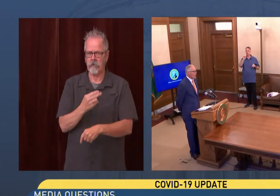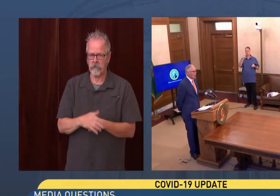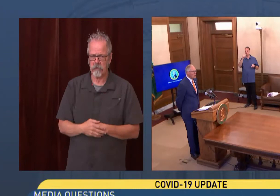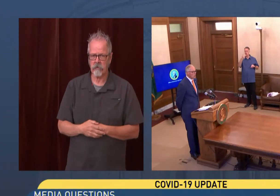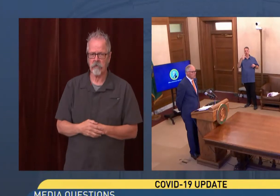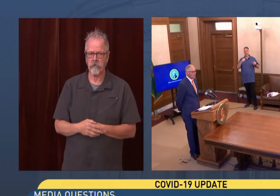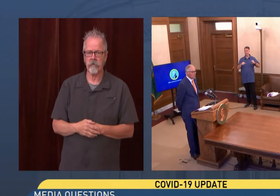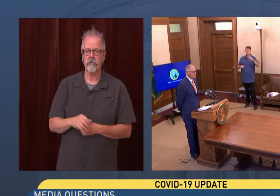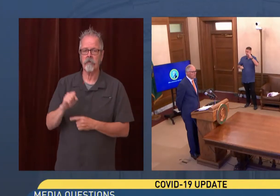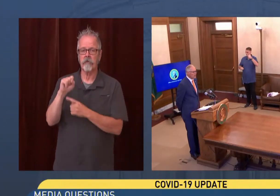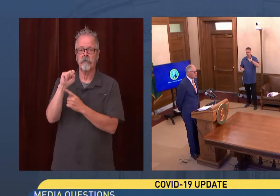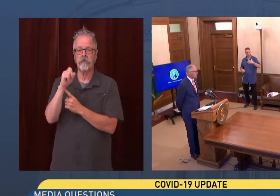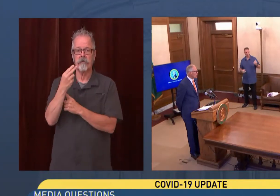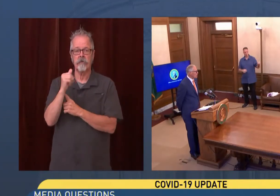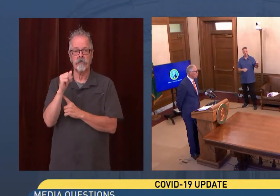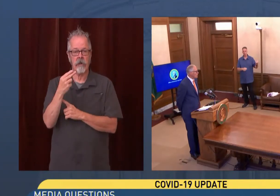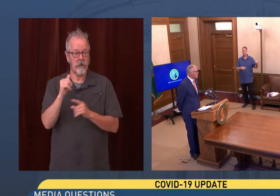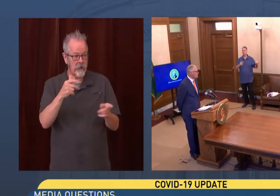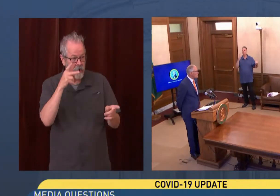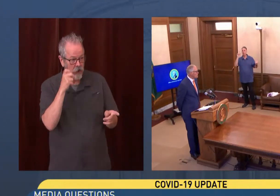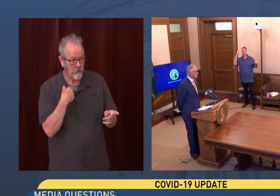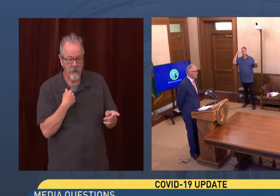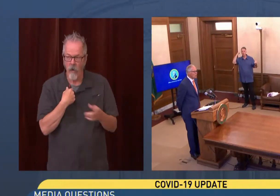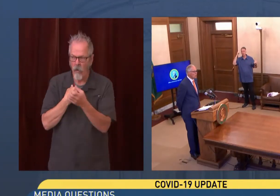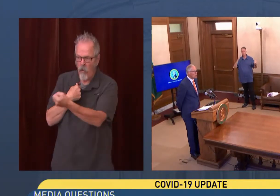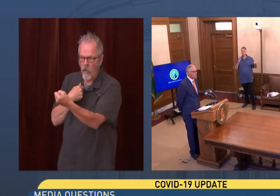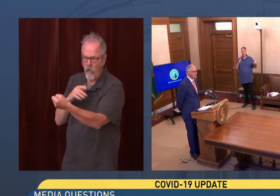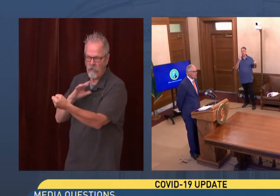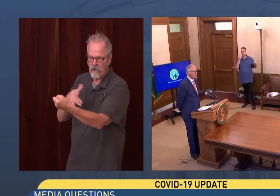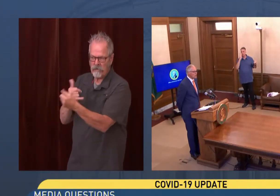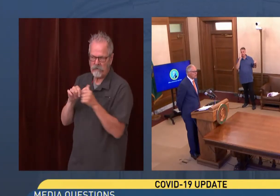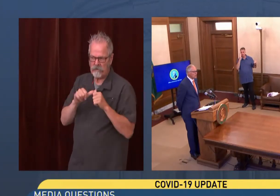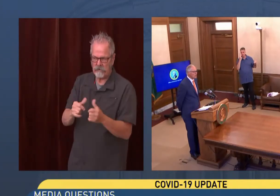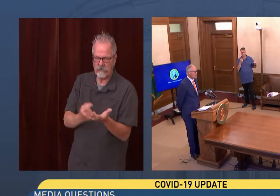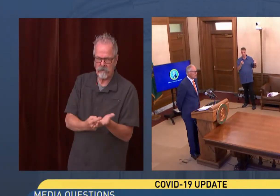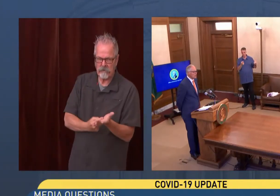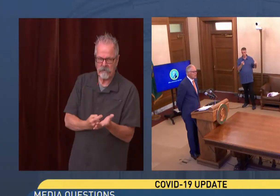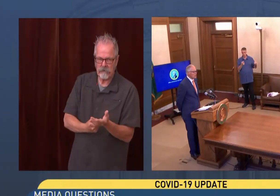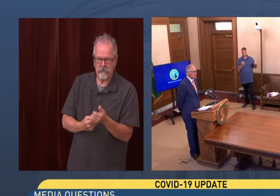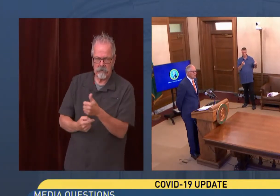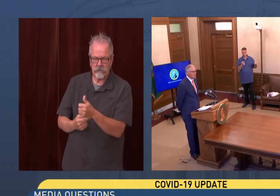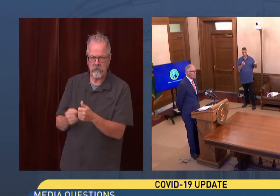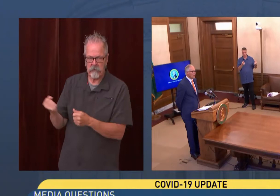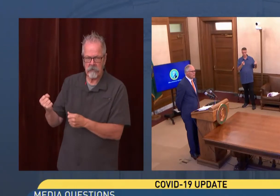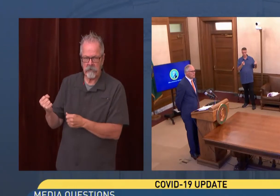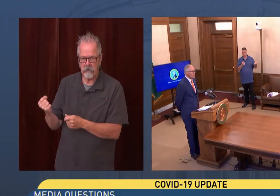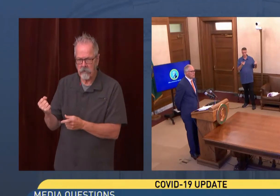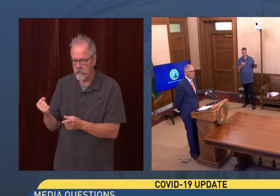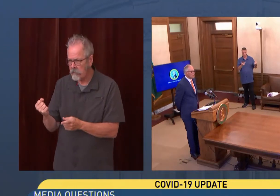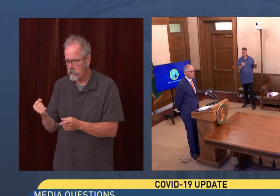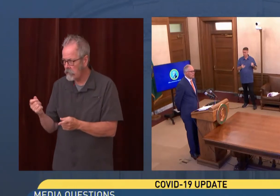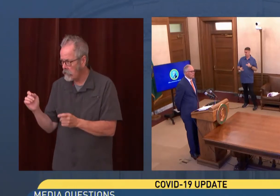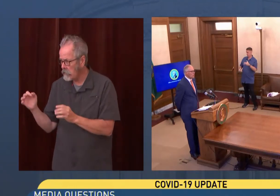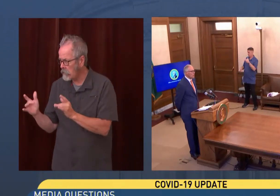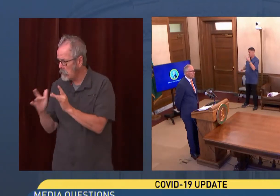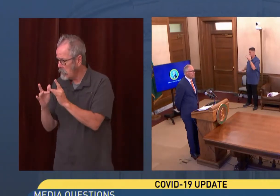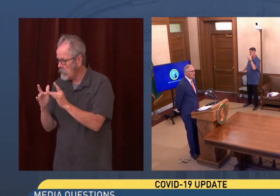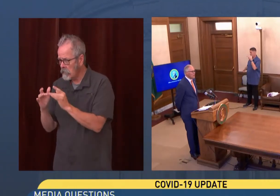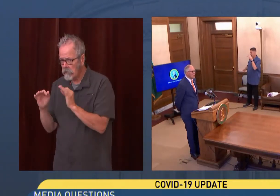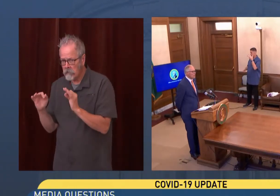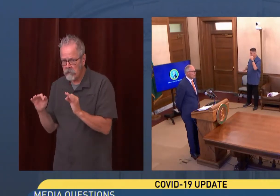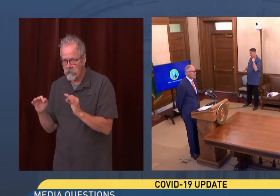Yeah, why don't we pause, see if we can get Dr. Shaw in here. Joe, you can hold on a second. Yeah. Can you hear me okay, Governor?